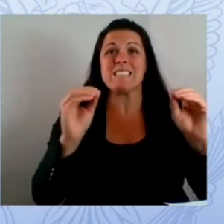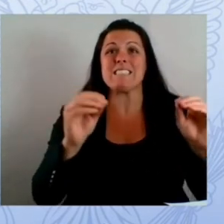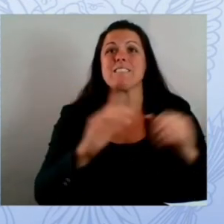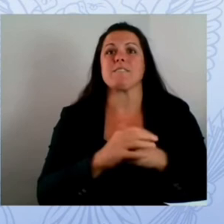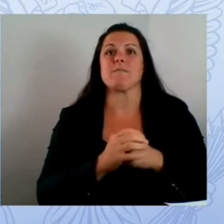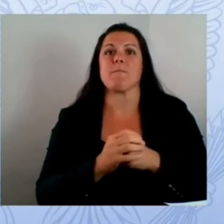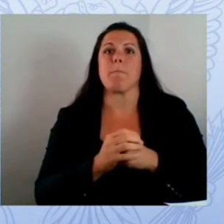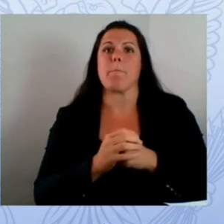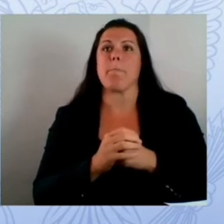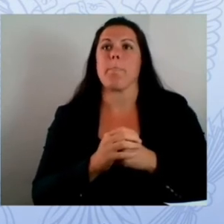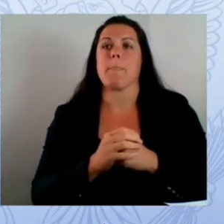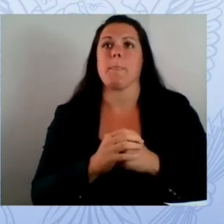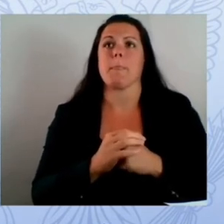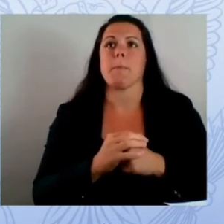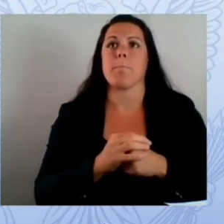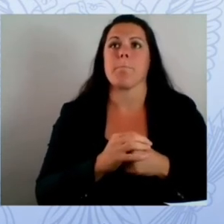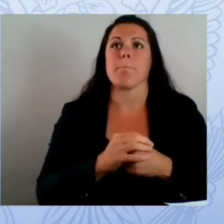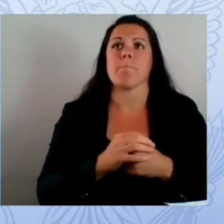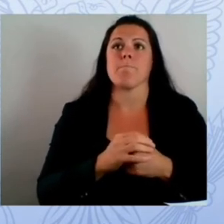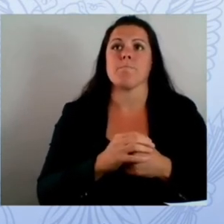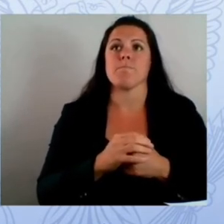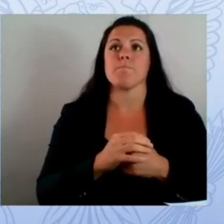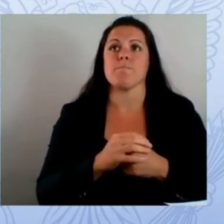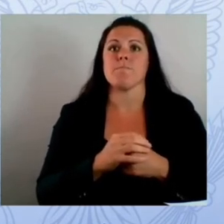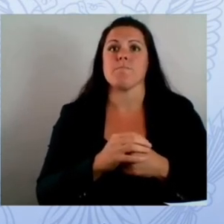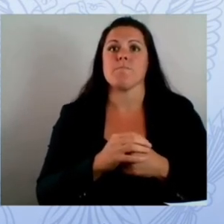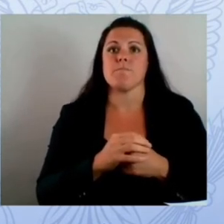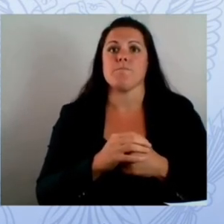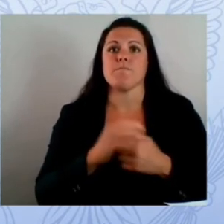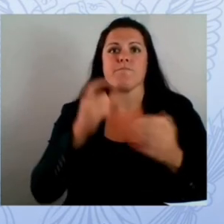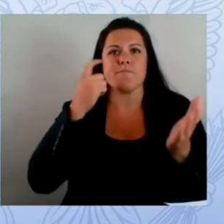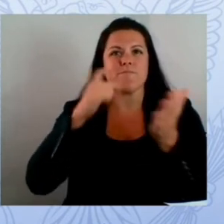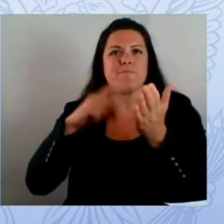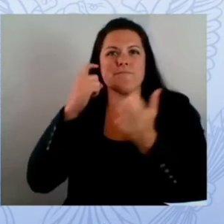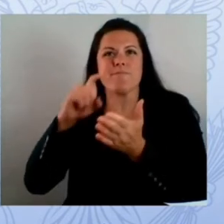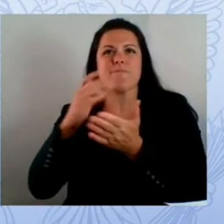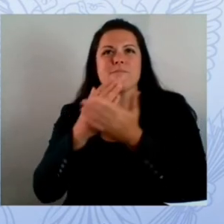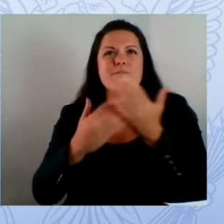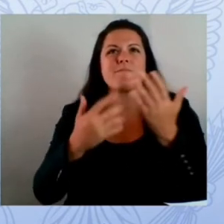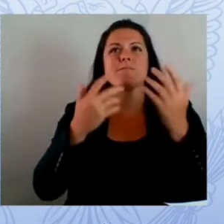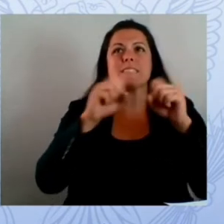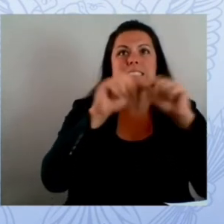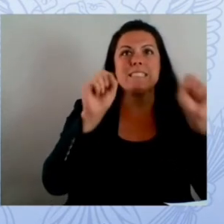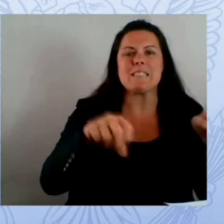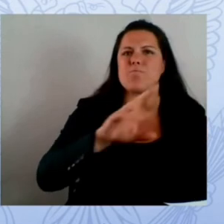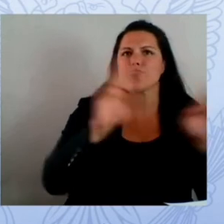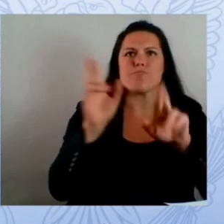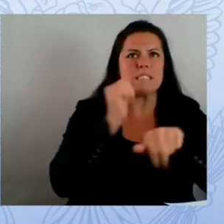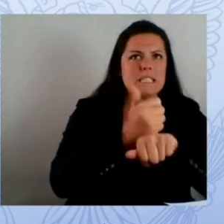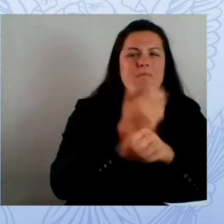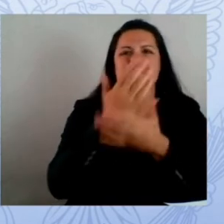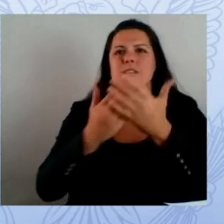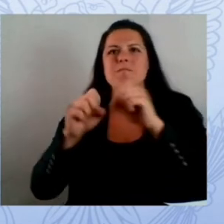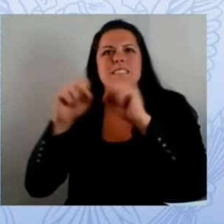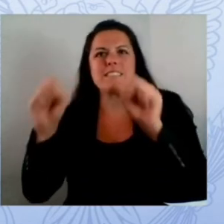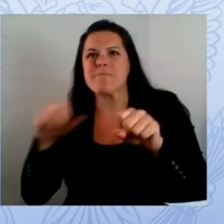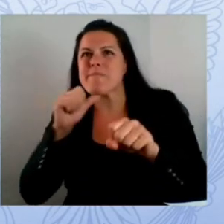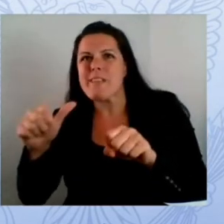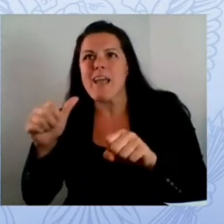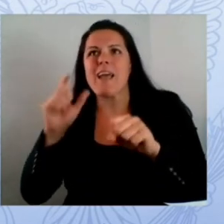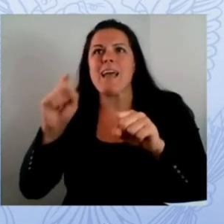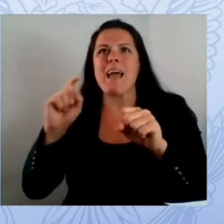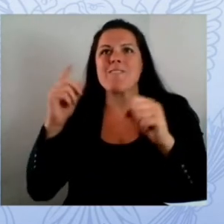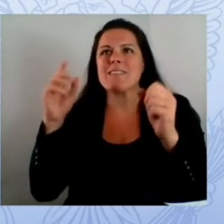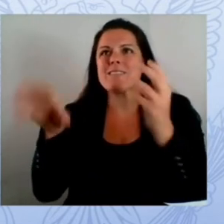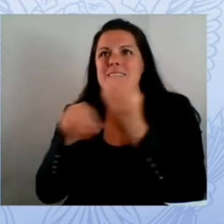asset discovery next gen firewall that next gen firewall is brocking about 100 000 attempts every rolling seven